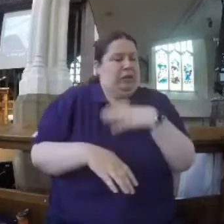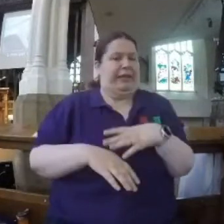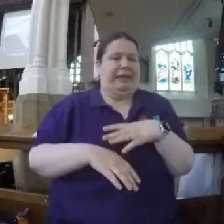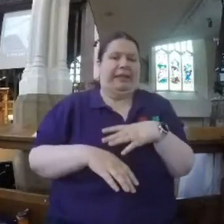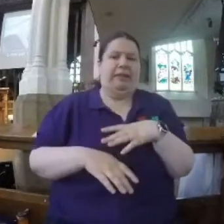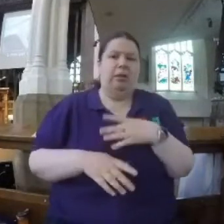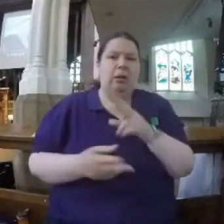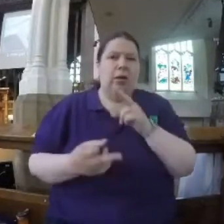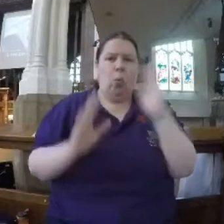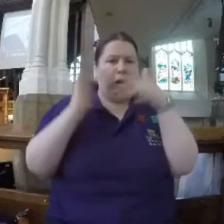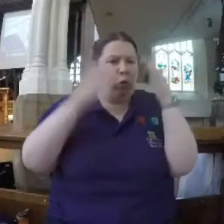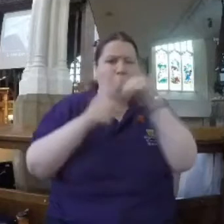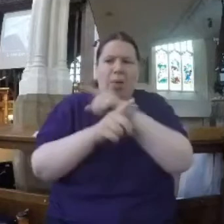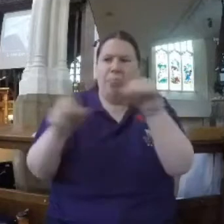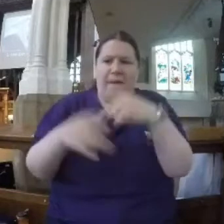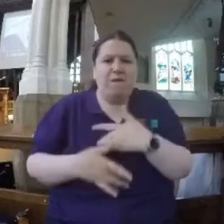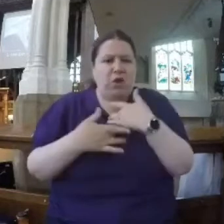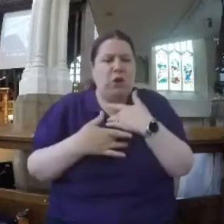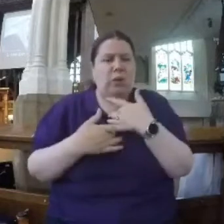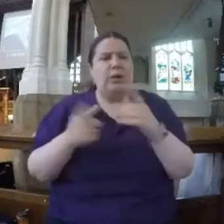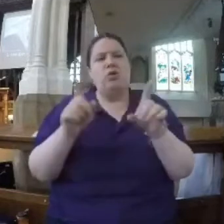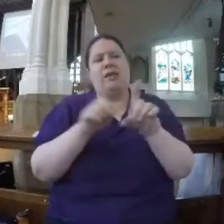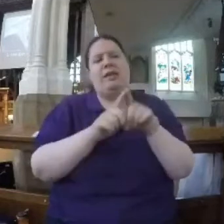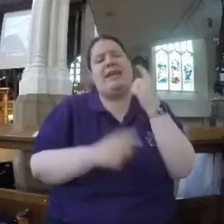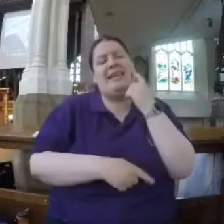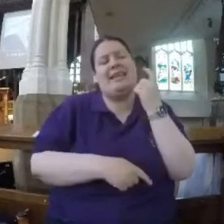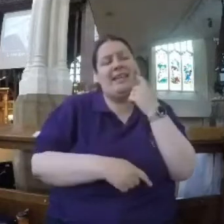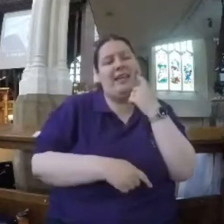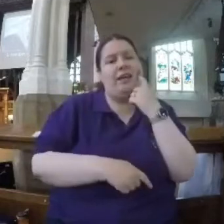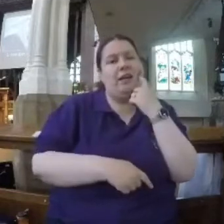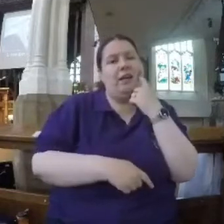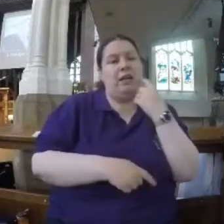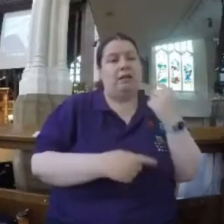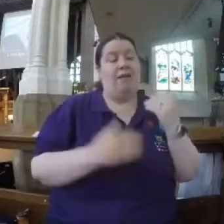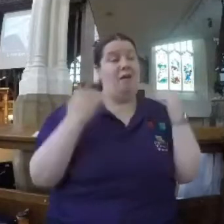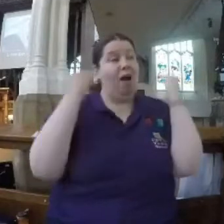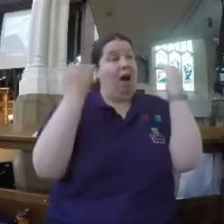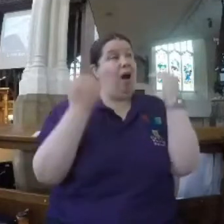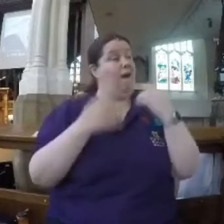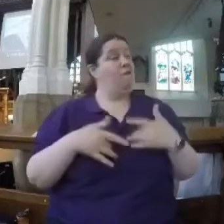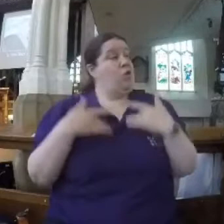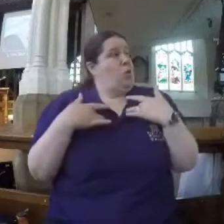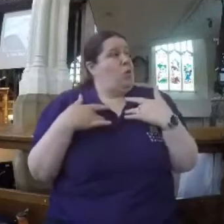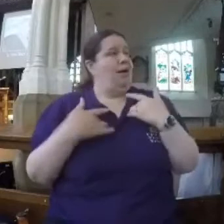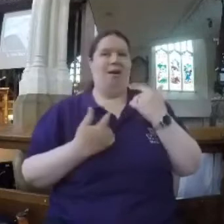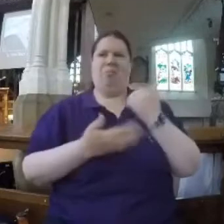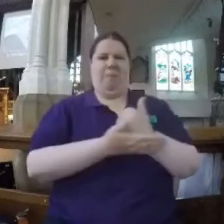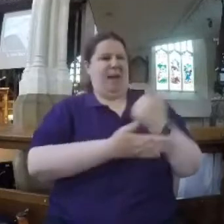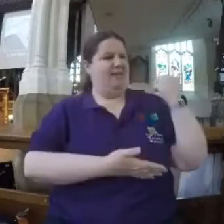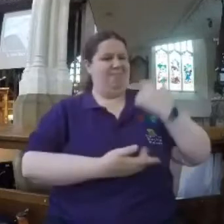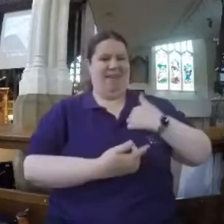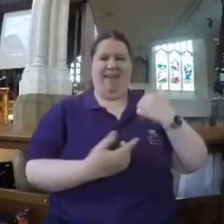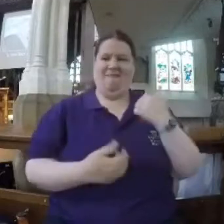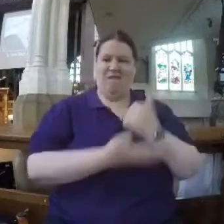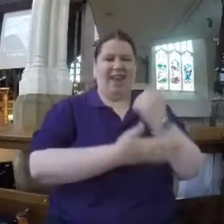It's very easy to have a really high opinion of ourselves or a really low opinion of ourselves. But that